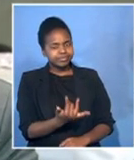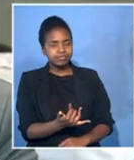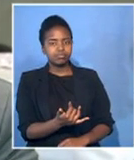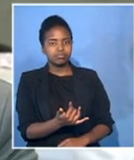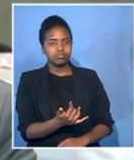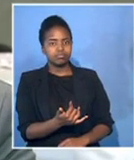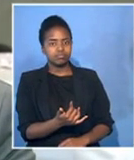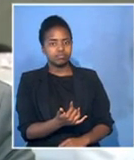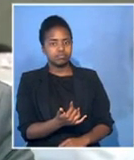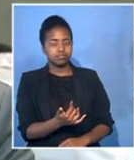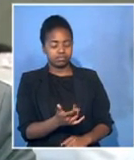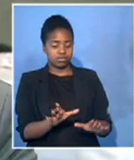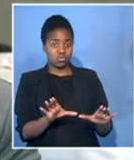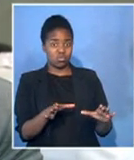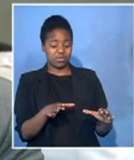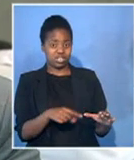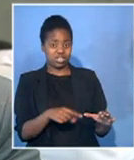commission did at various places...